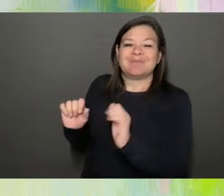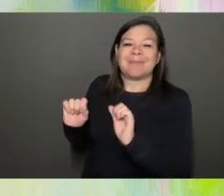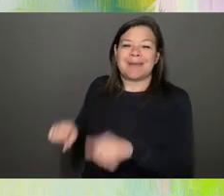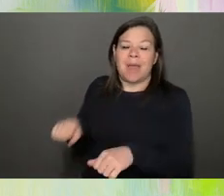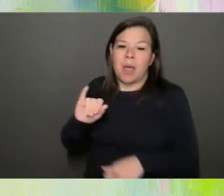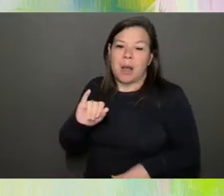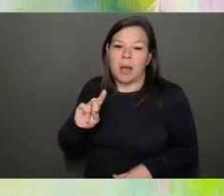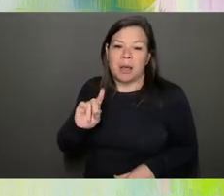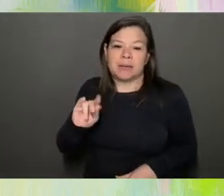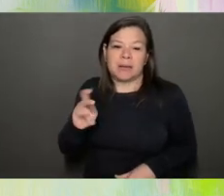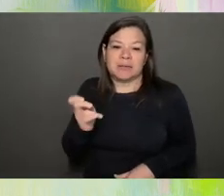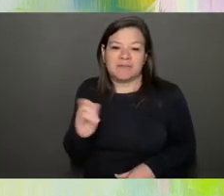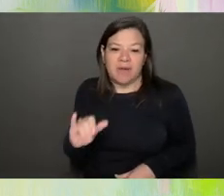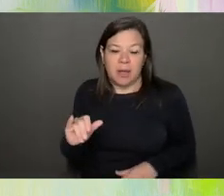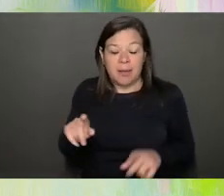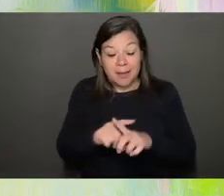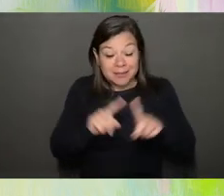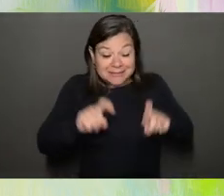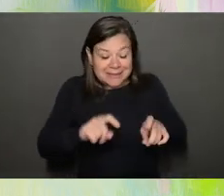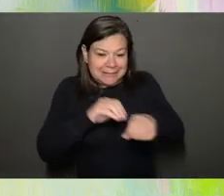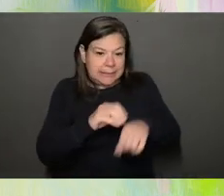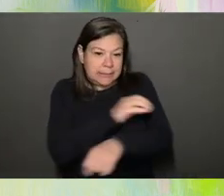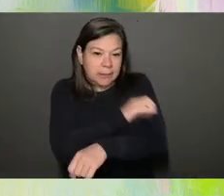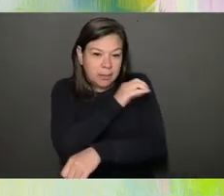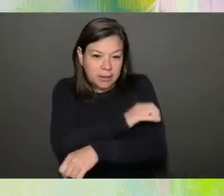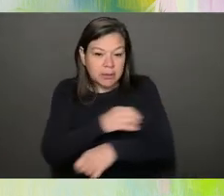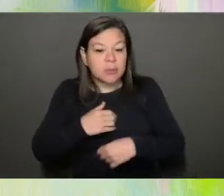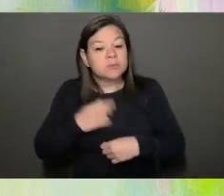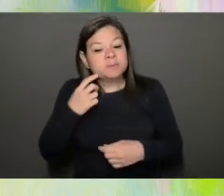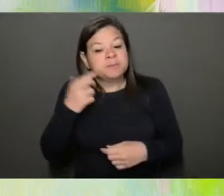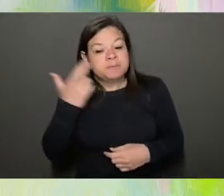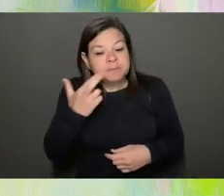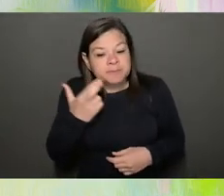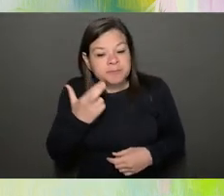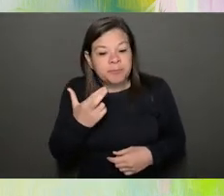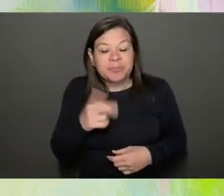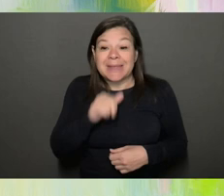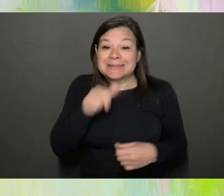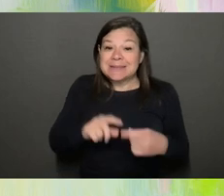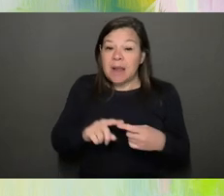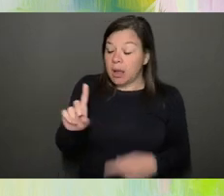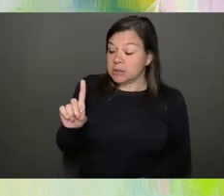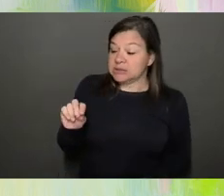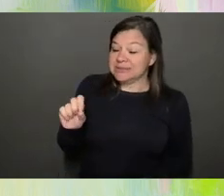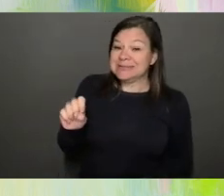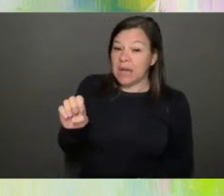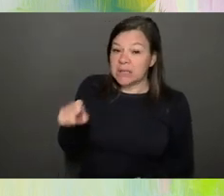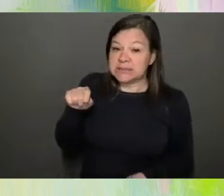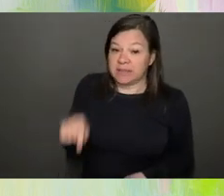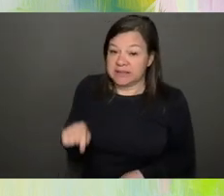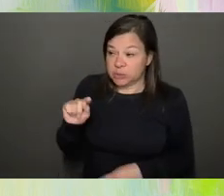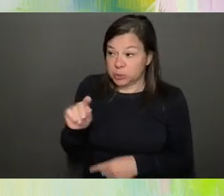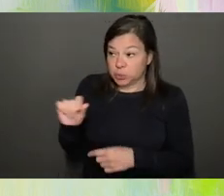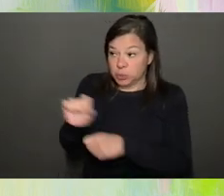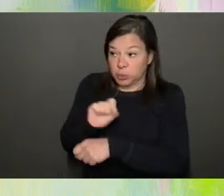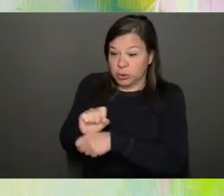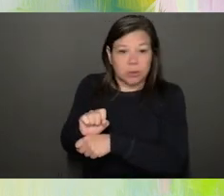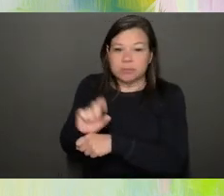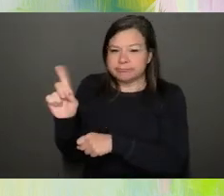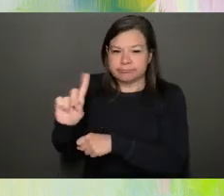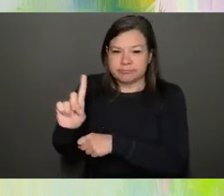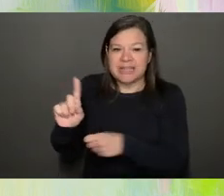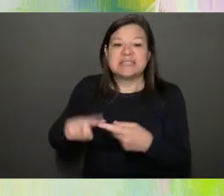clinic, we recognize that it's not does this tool work? It's for whom does it work and when? So